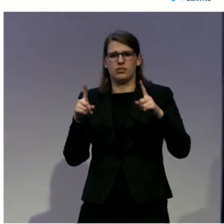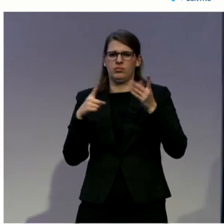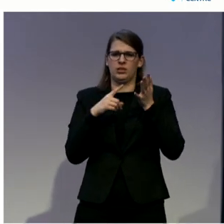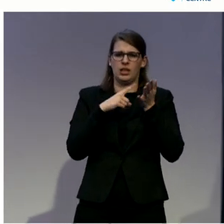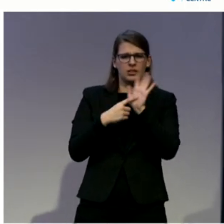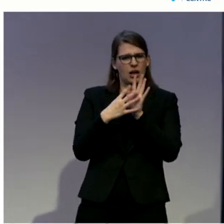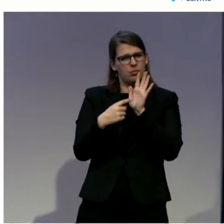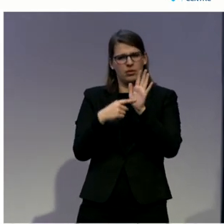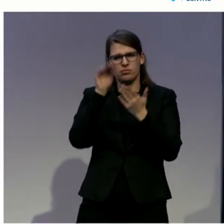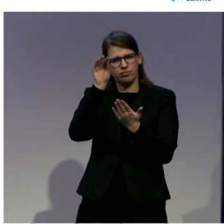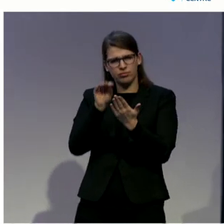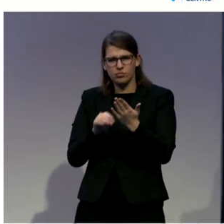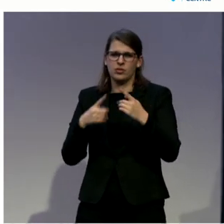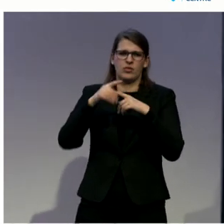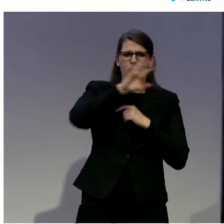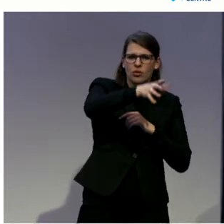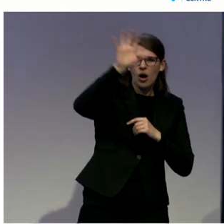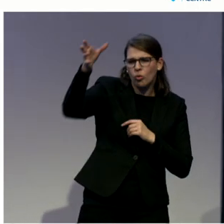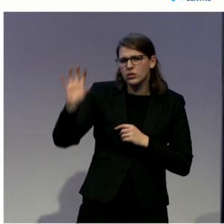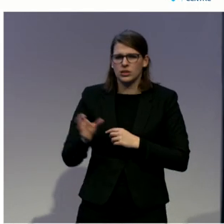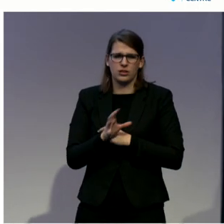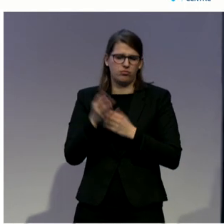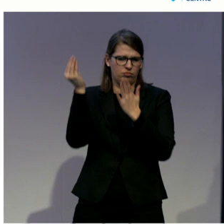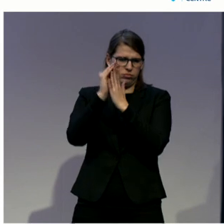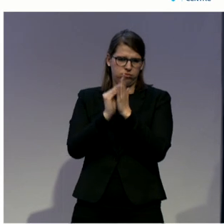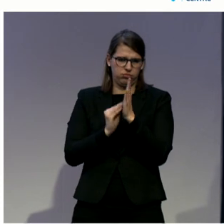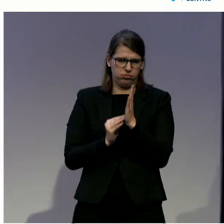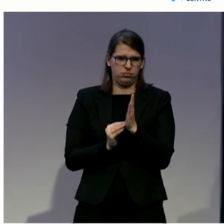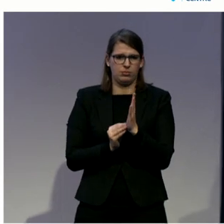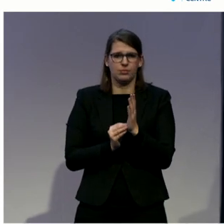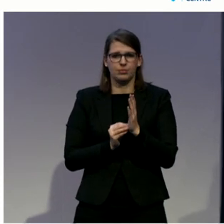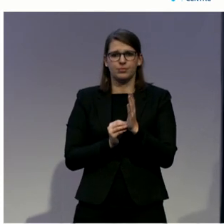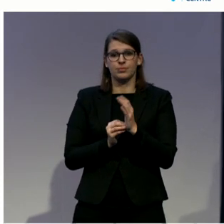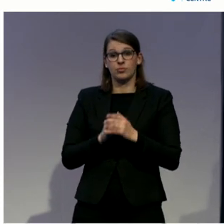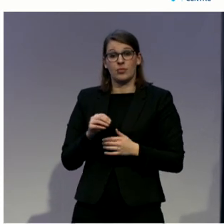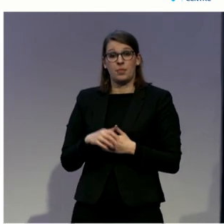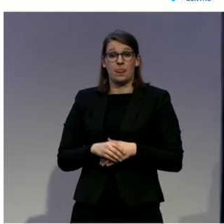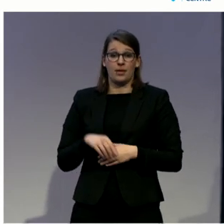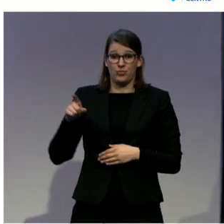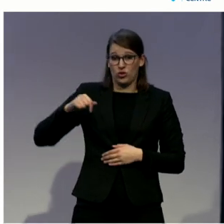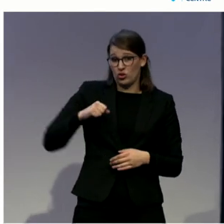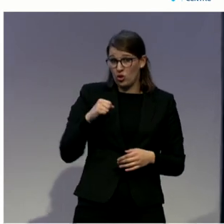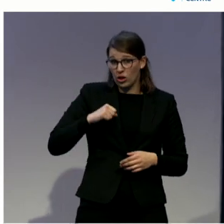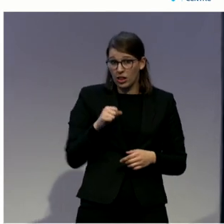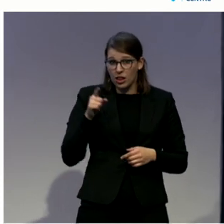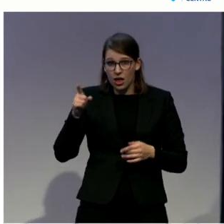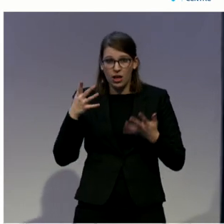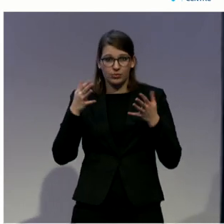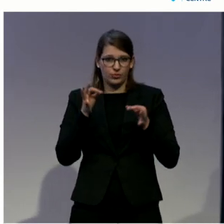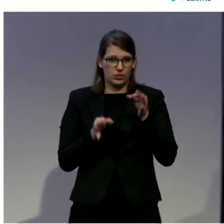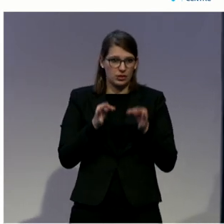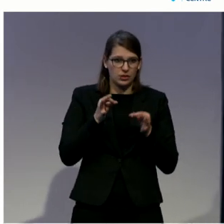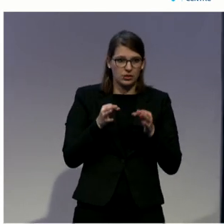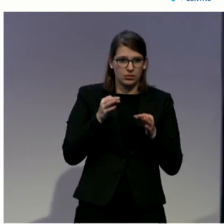a look at those also. The Scottish Courts and Tribunal Service states that jurors play a pivotal role